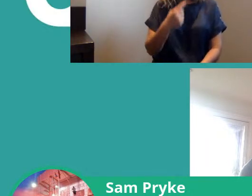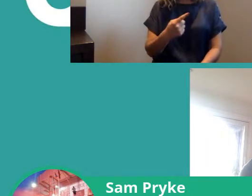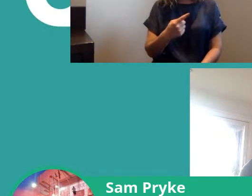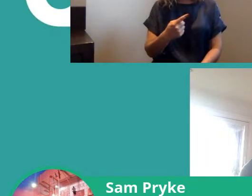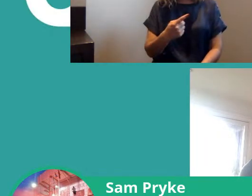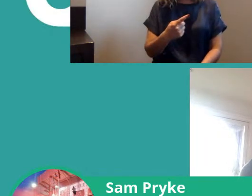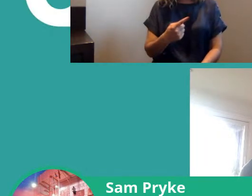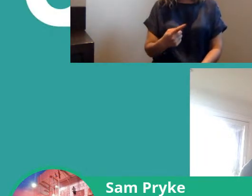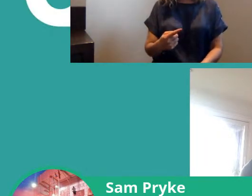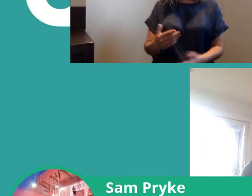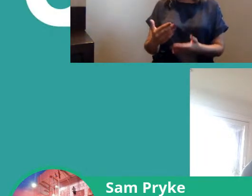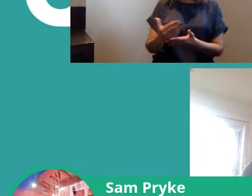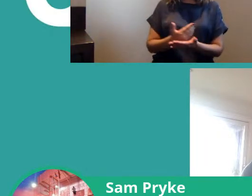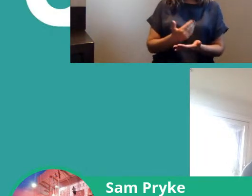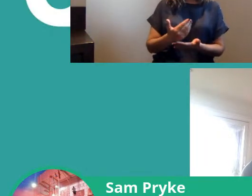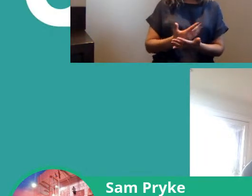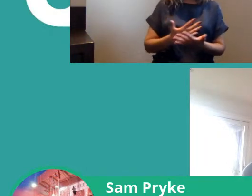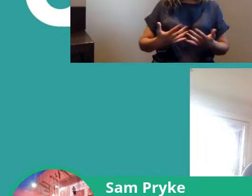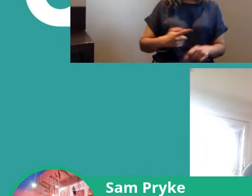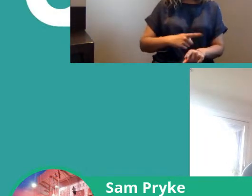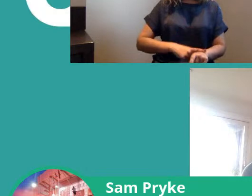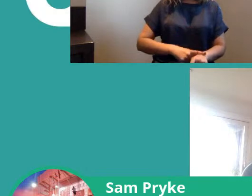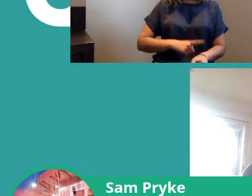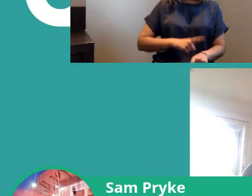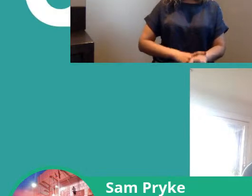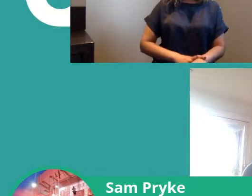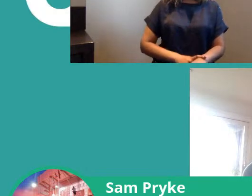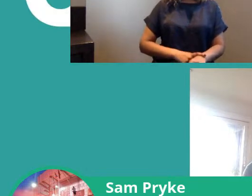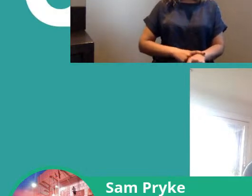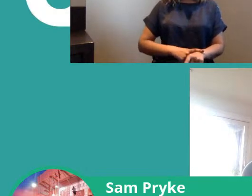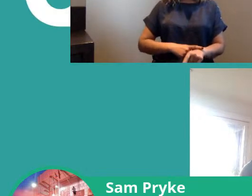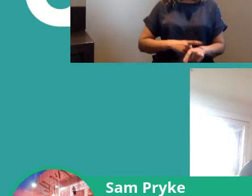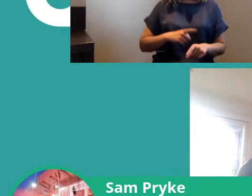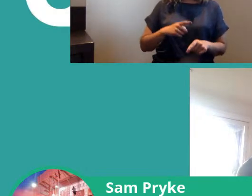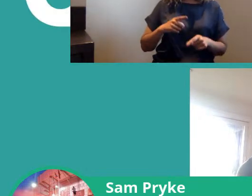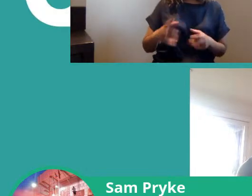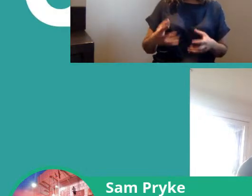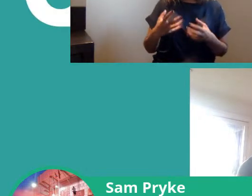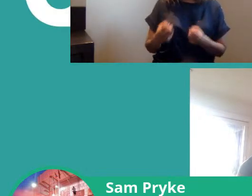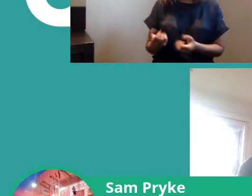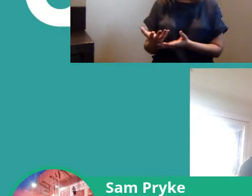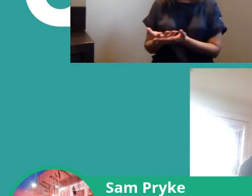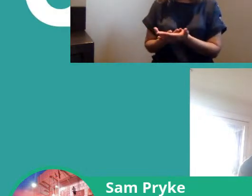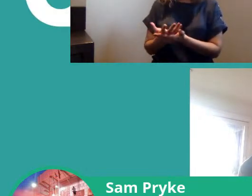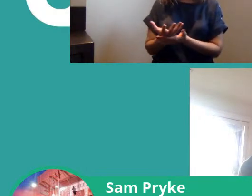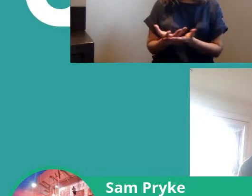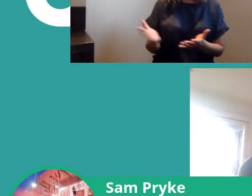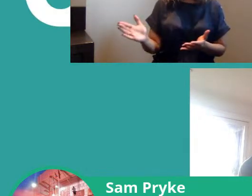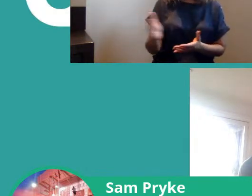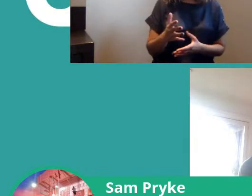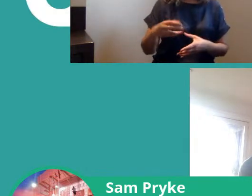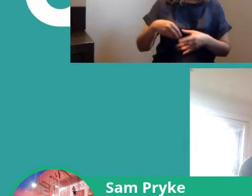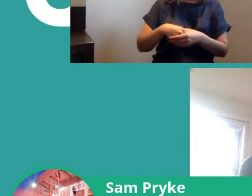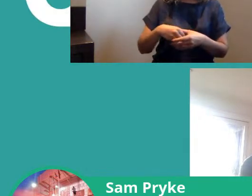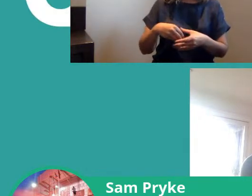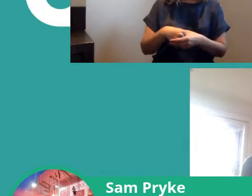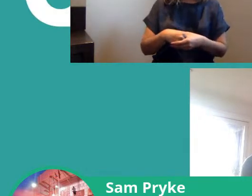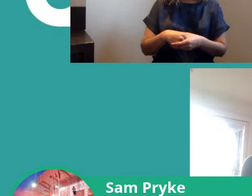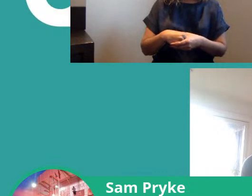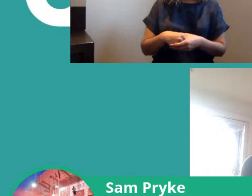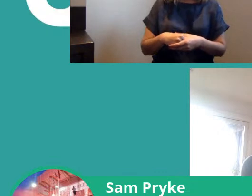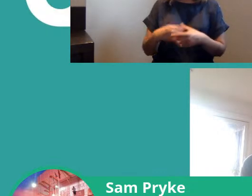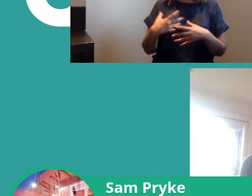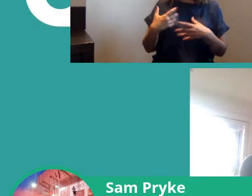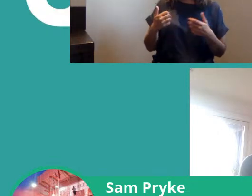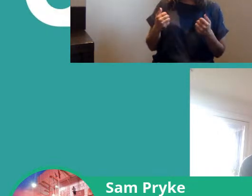think has just saved so much time and made the way that I do have those conversations with members um so much more